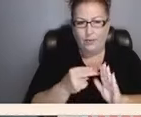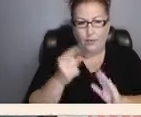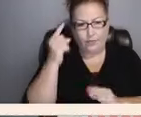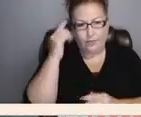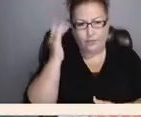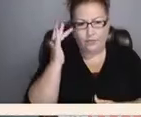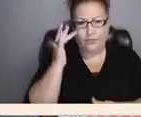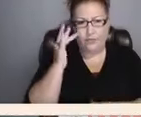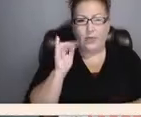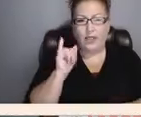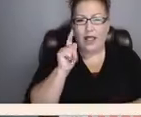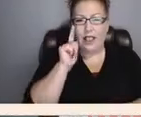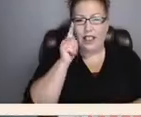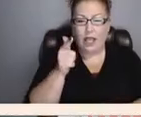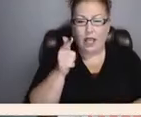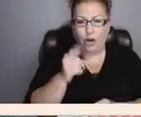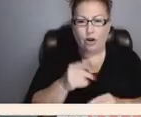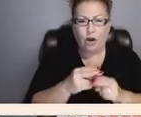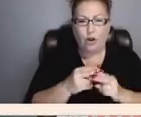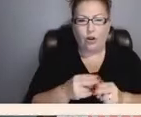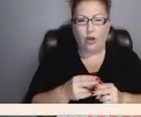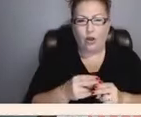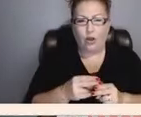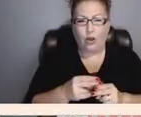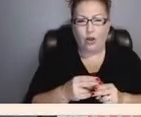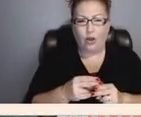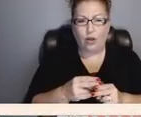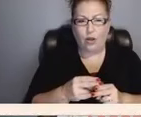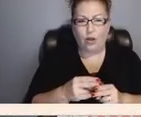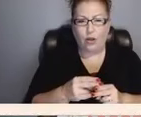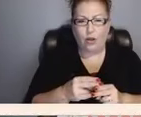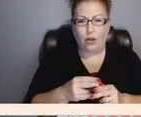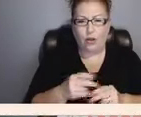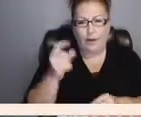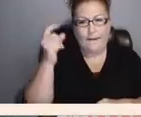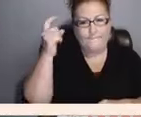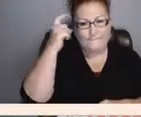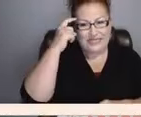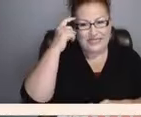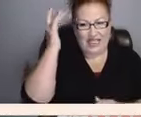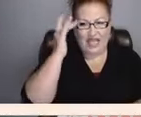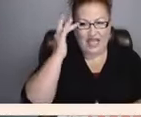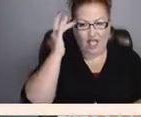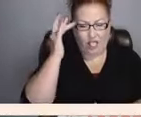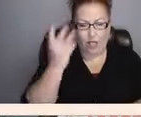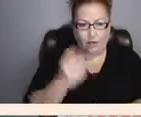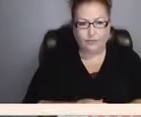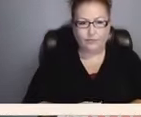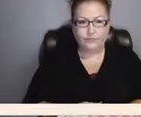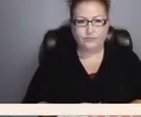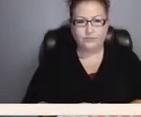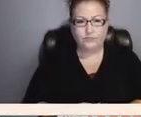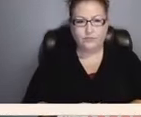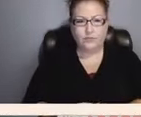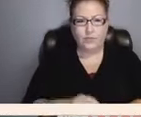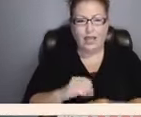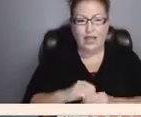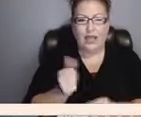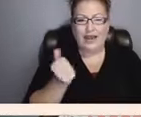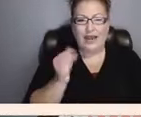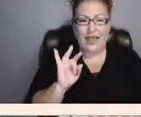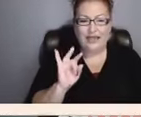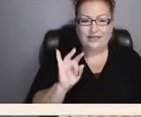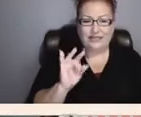to be known as mentally ill. In 1860,